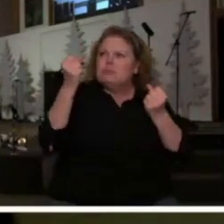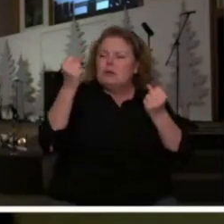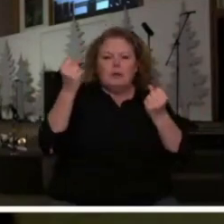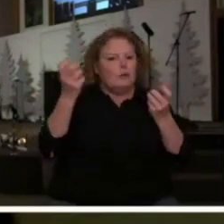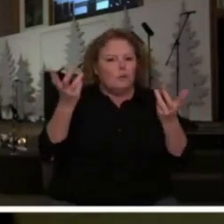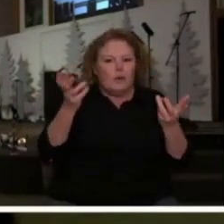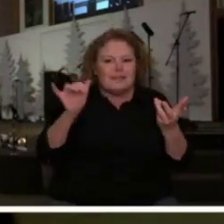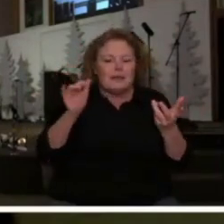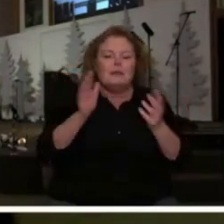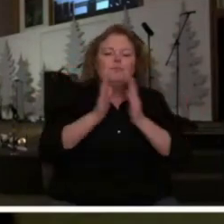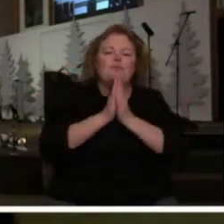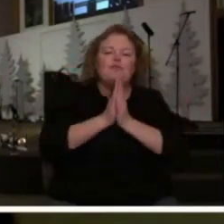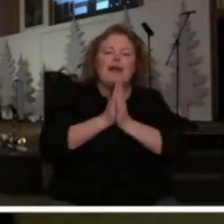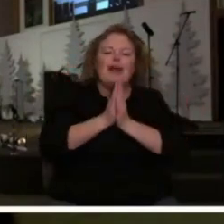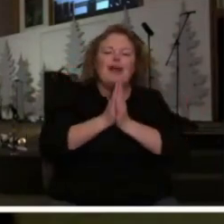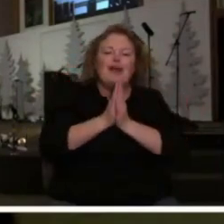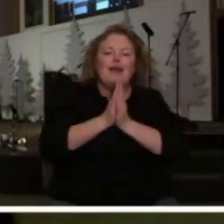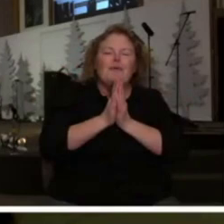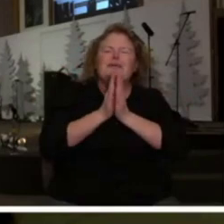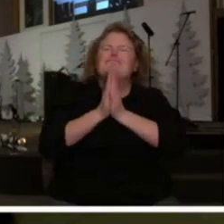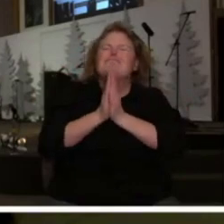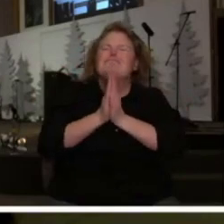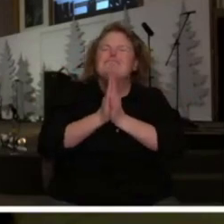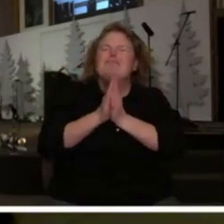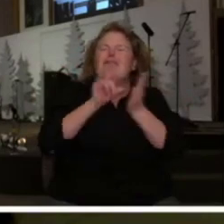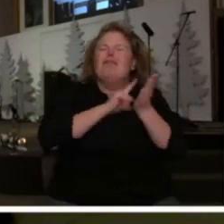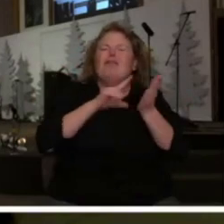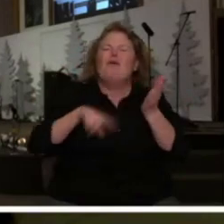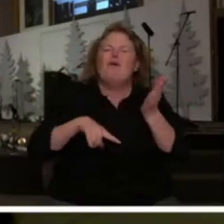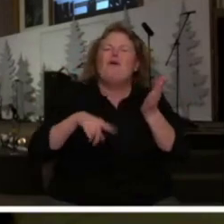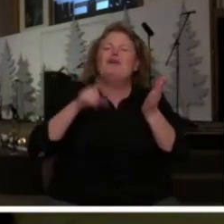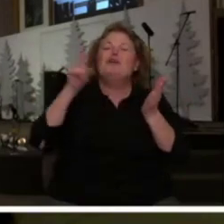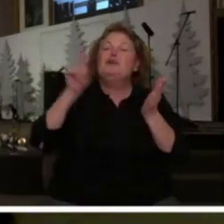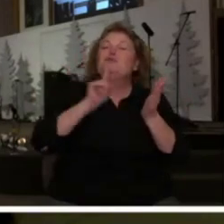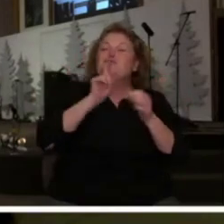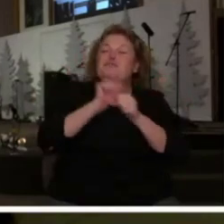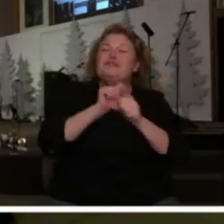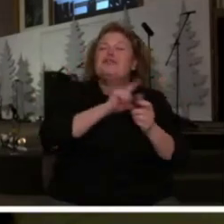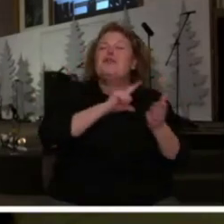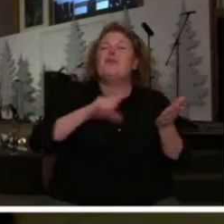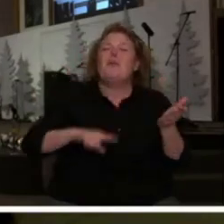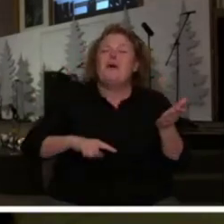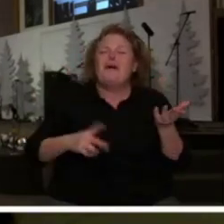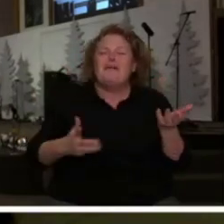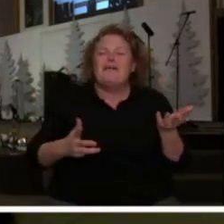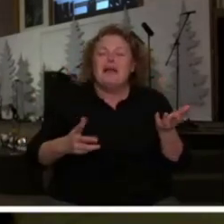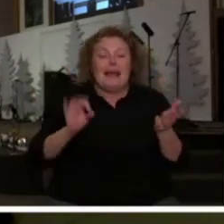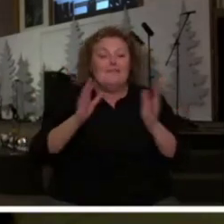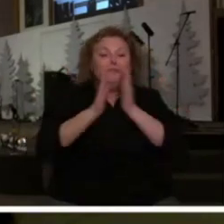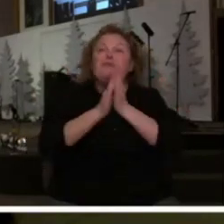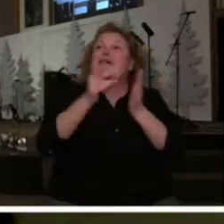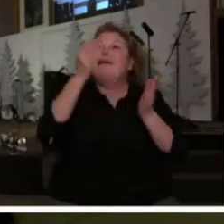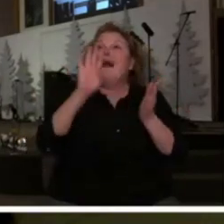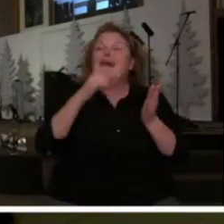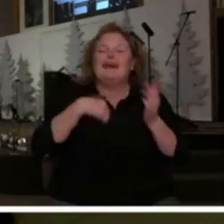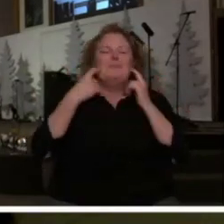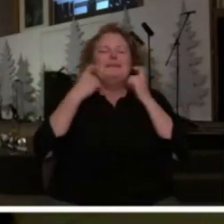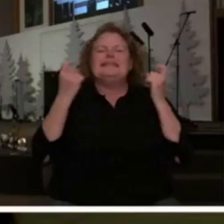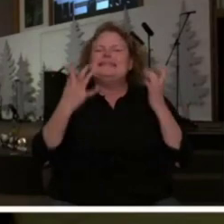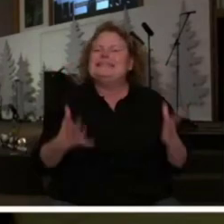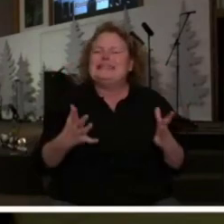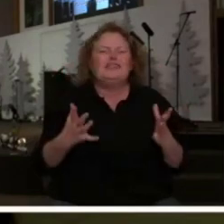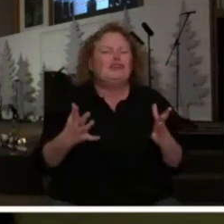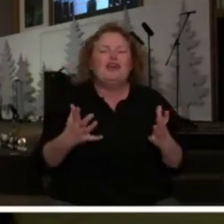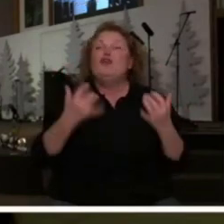When you confess with your mouth when we pray God I am a sinner and God because I'm a sinner I am